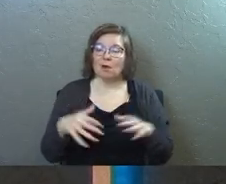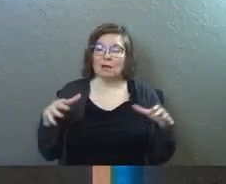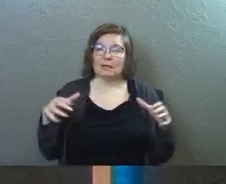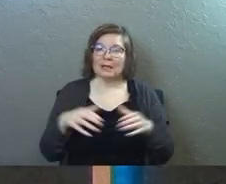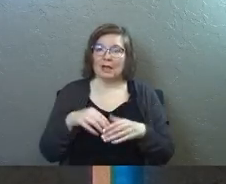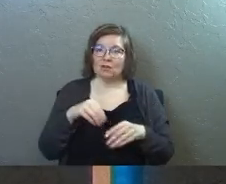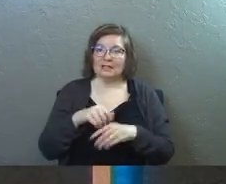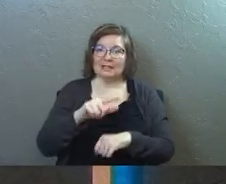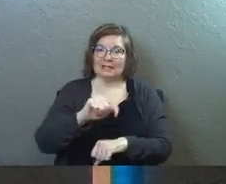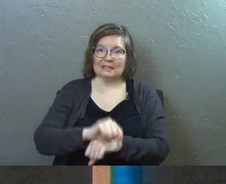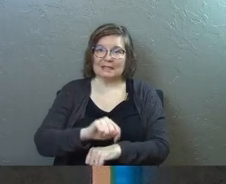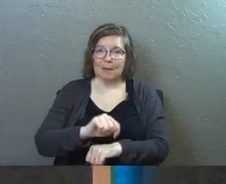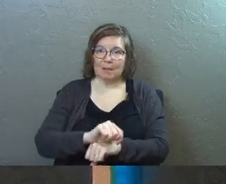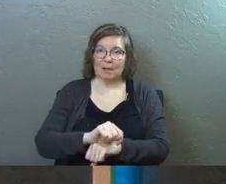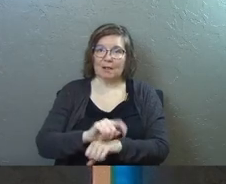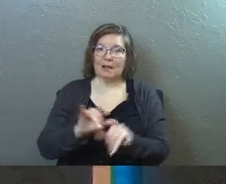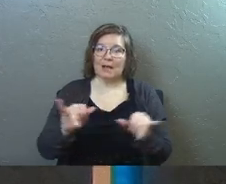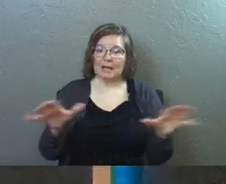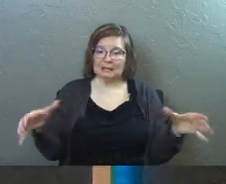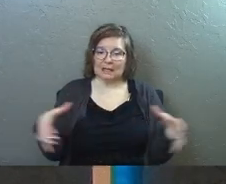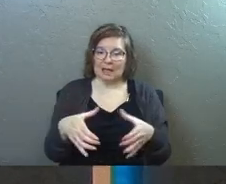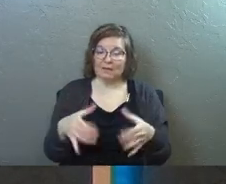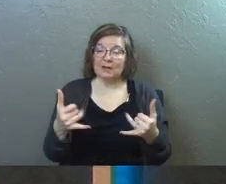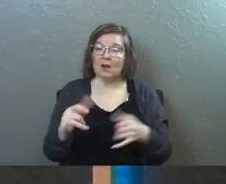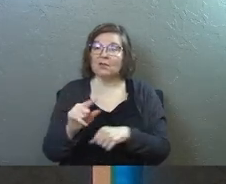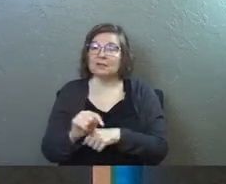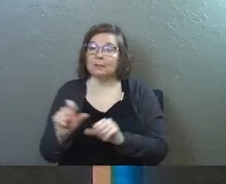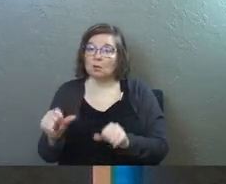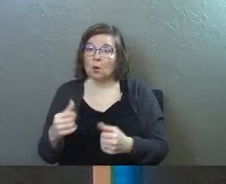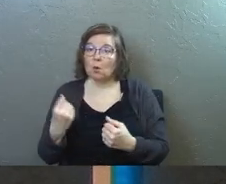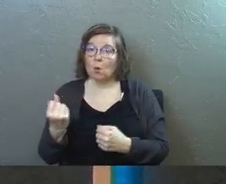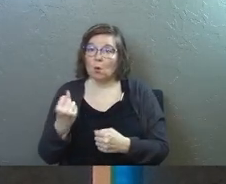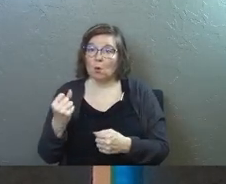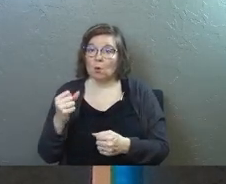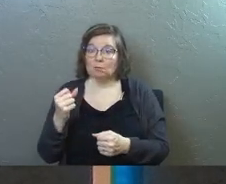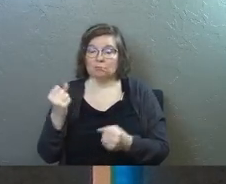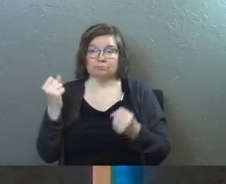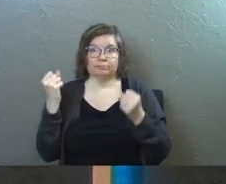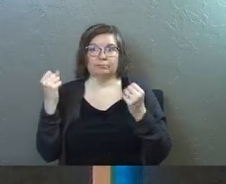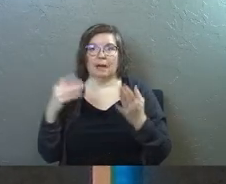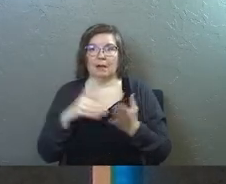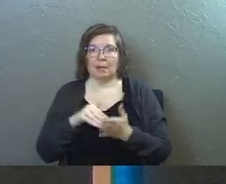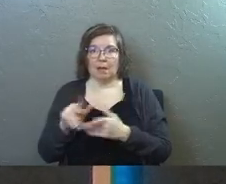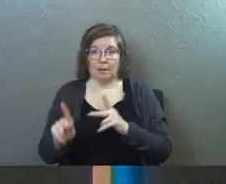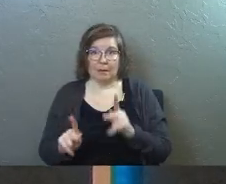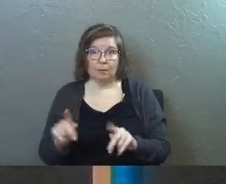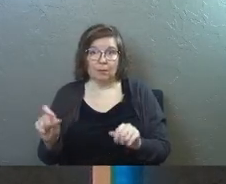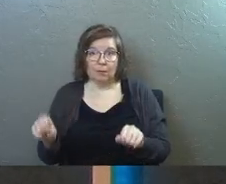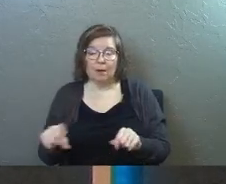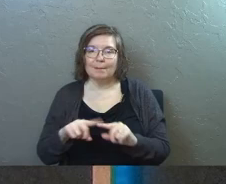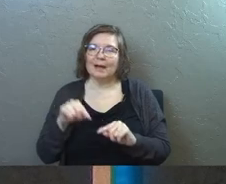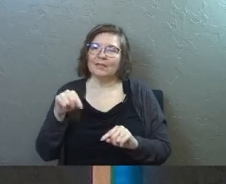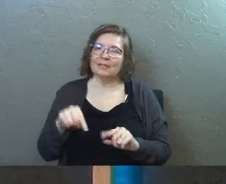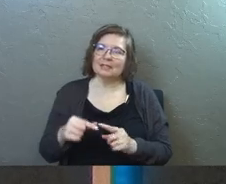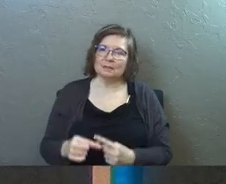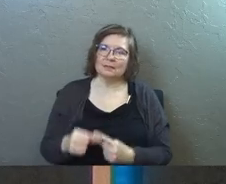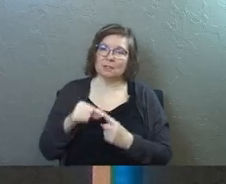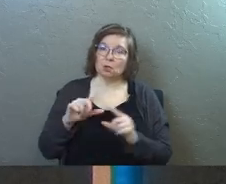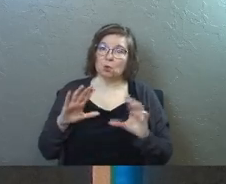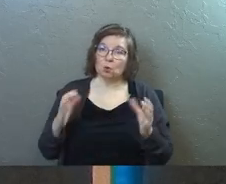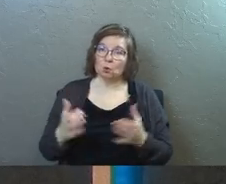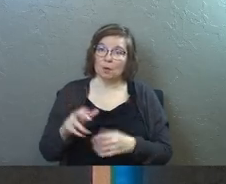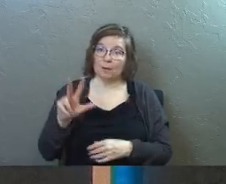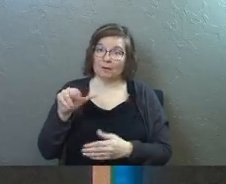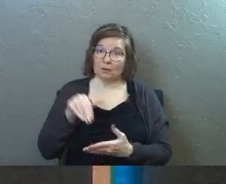gathered in the temple as a collective. Now the temple could hold thousands and thousands of people, but this particular